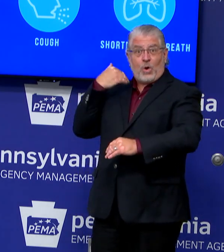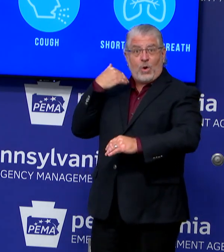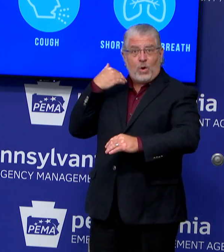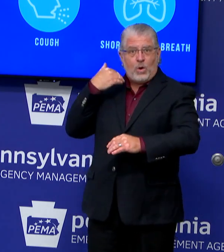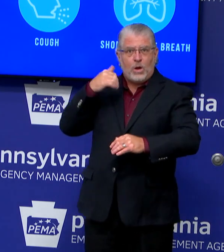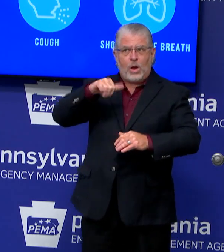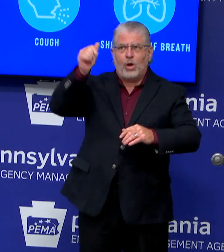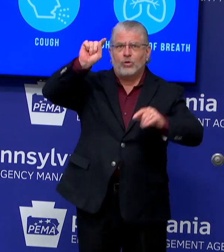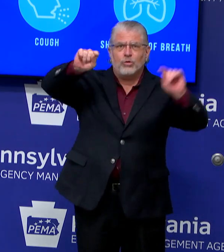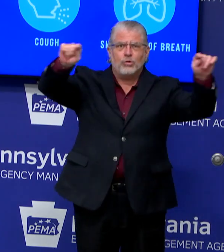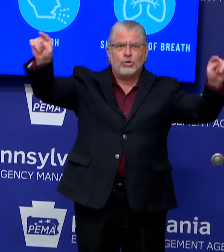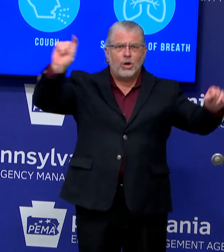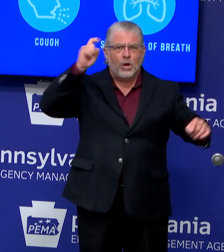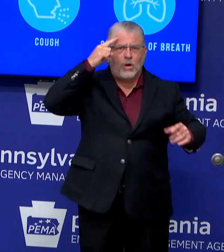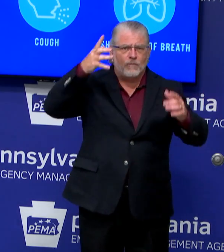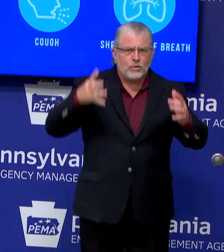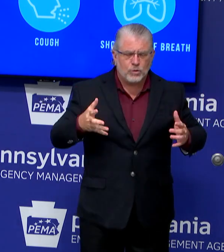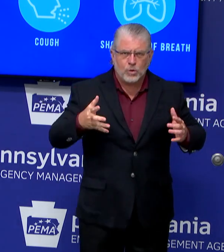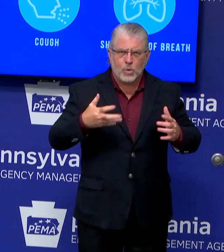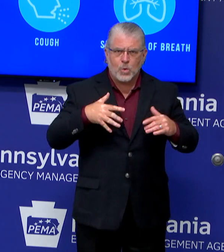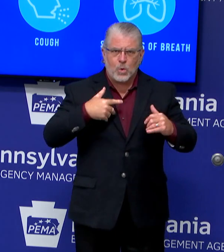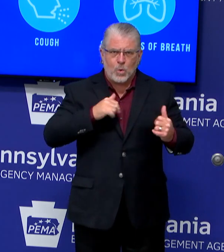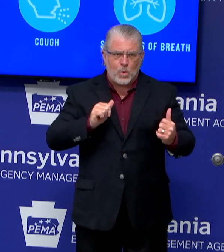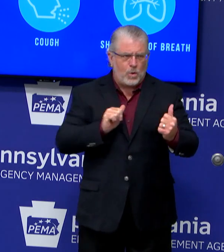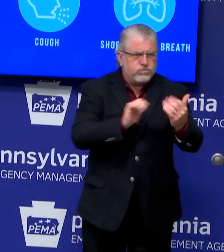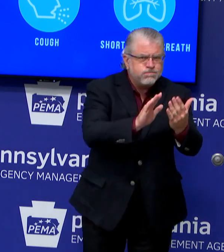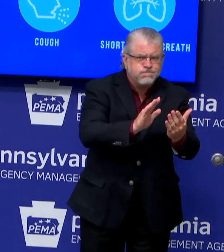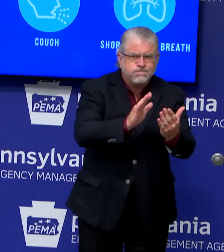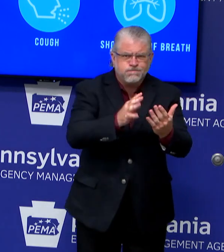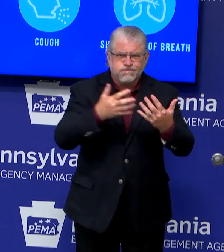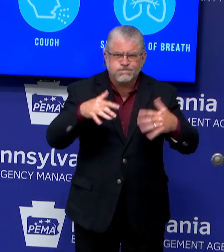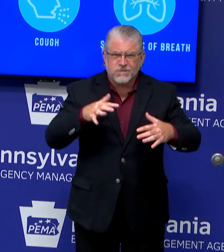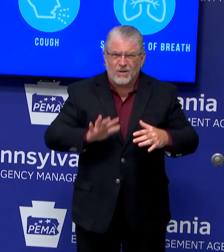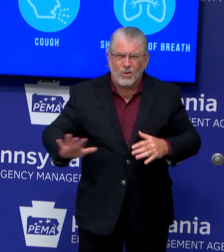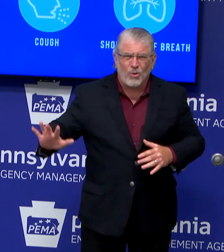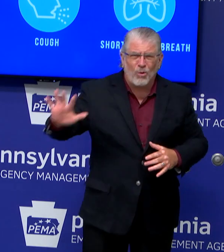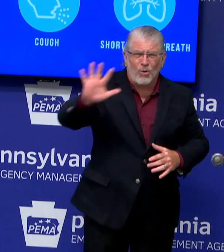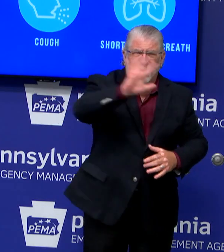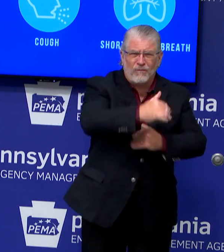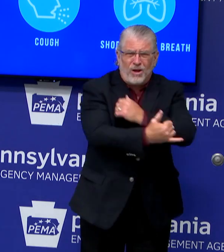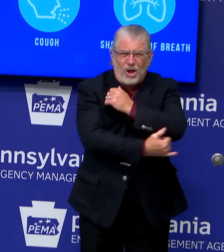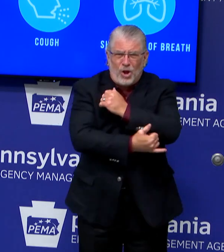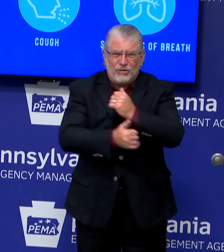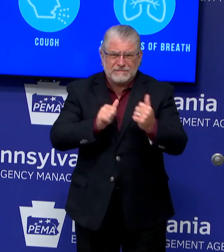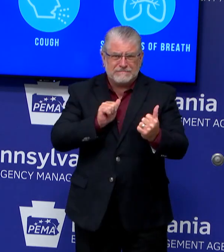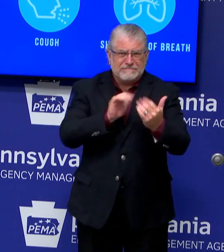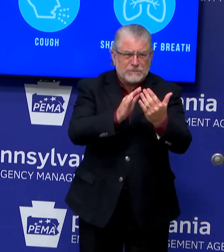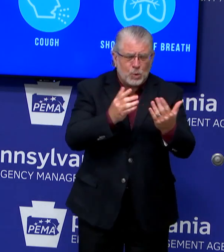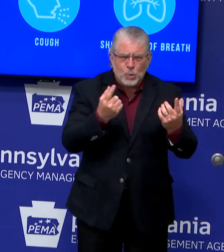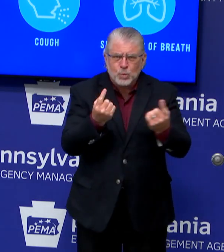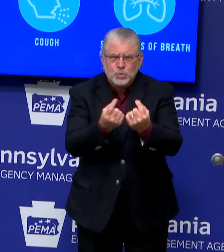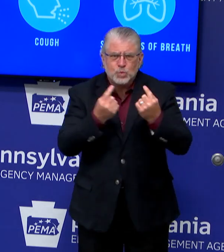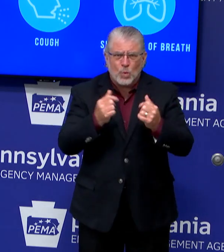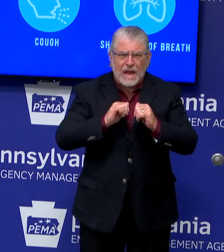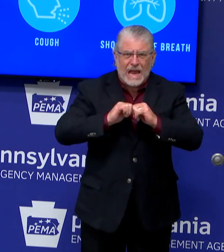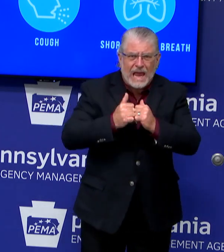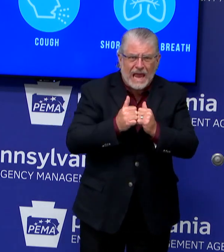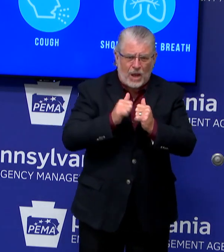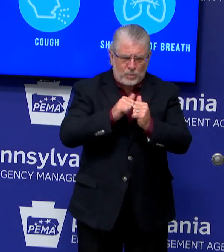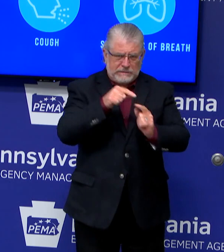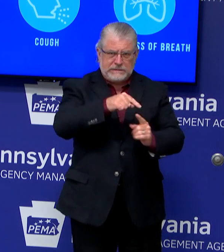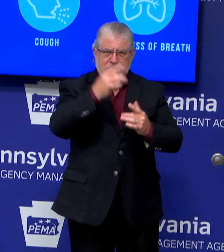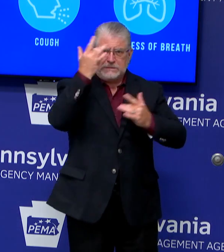I were facing the monumental task all across the country, deciding the best way to halt a virus that we really knew nothing about.